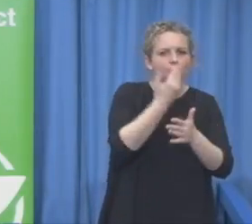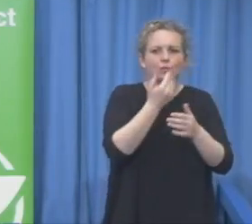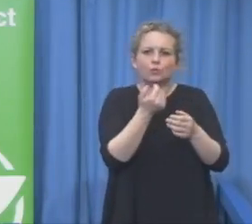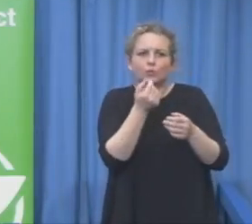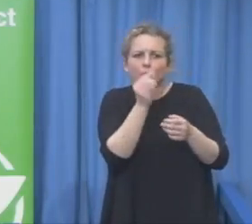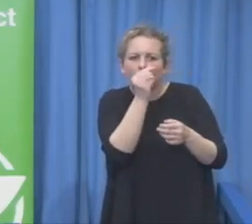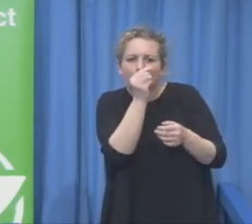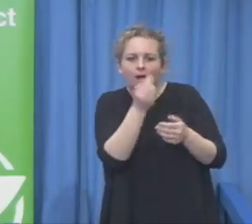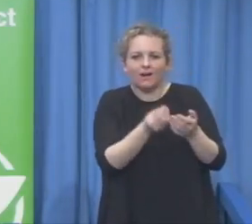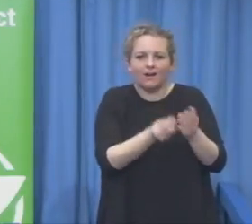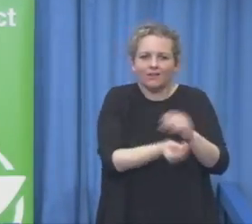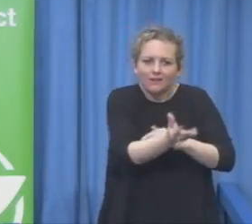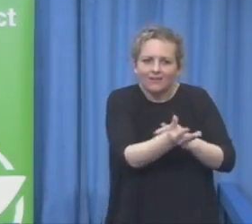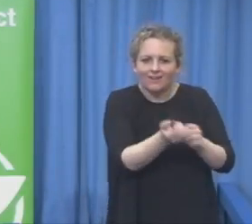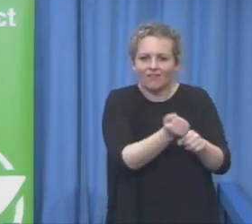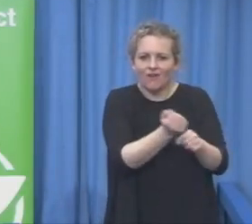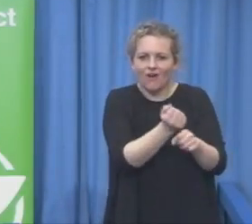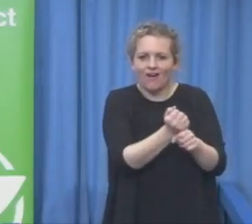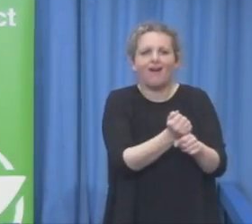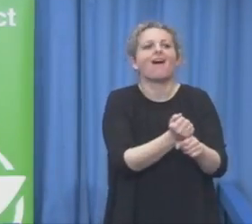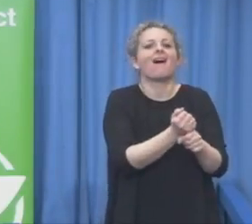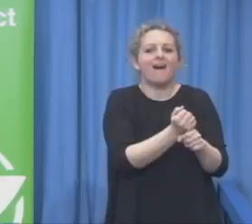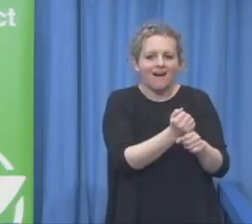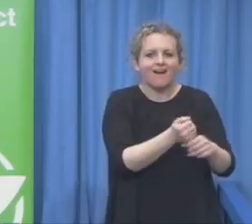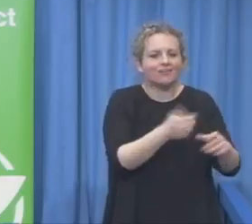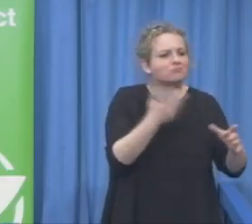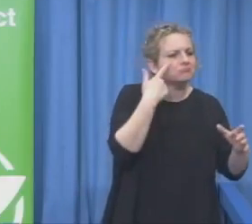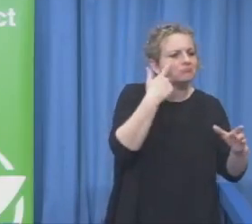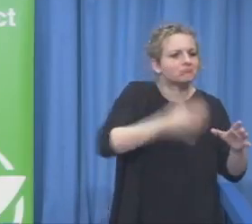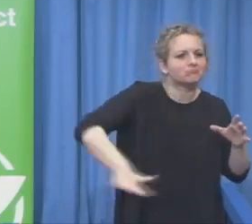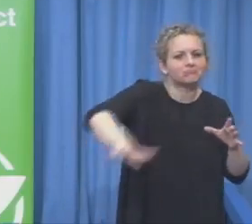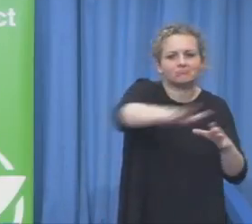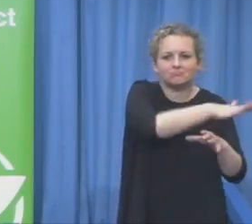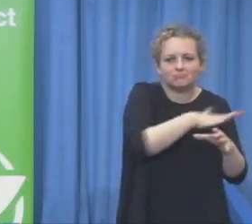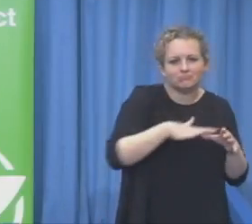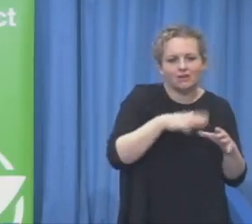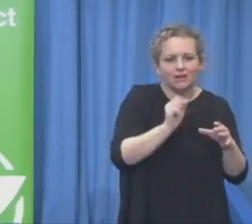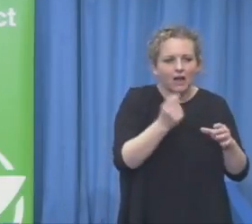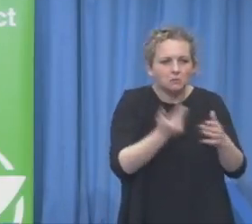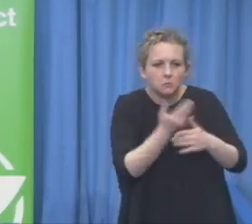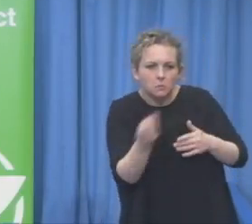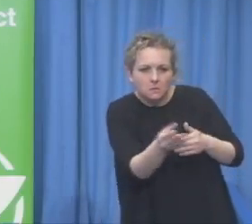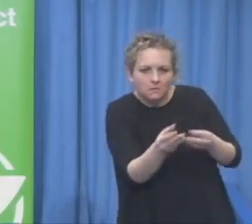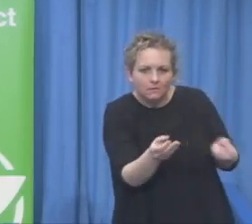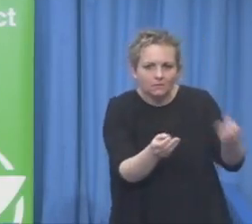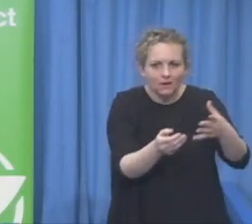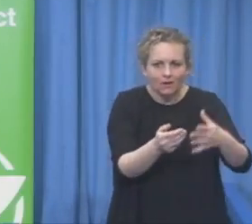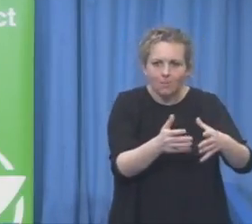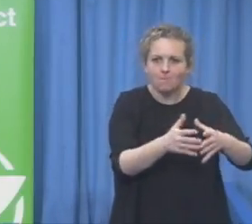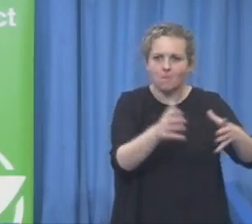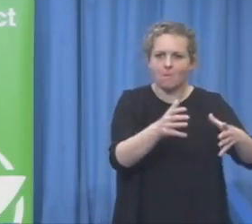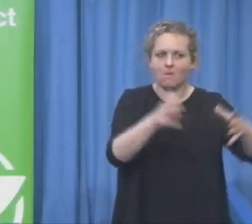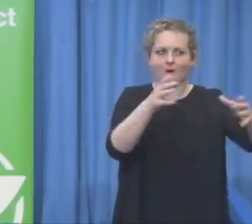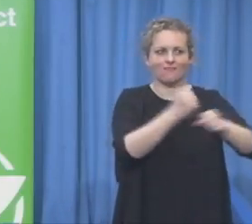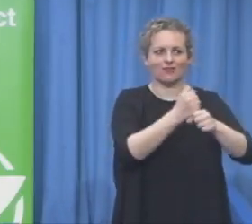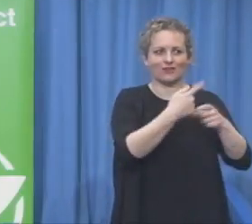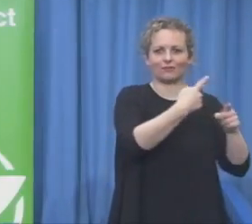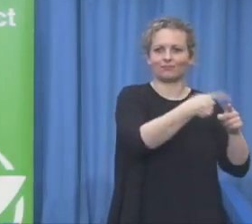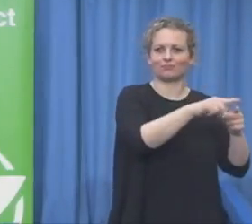control all these things about fire protection, health and safety, and I can sleep well.